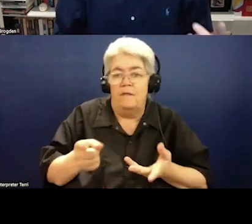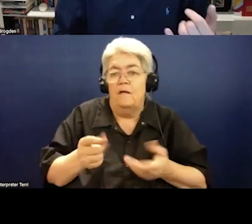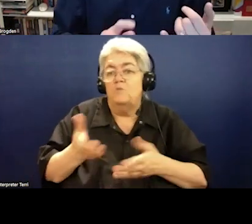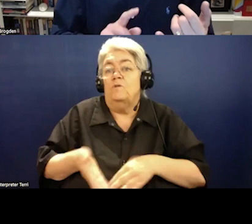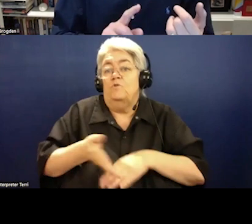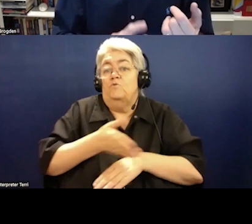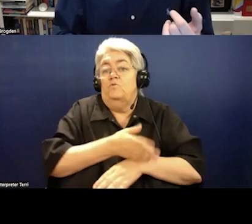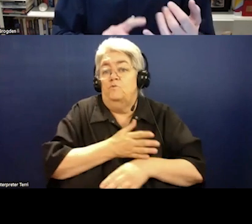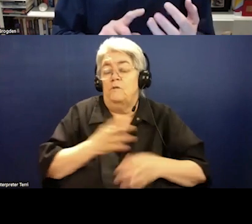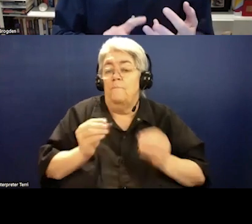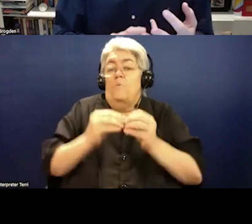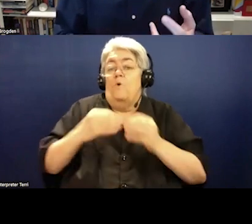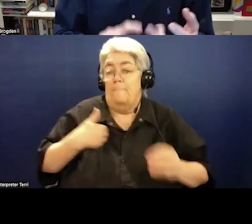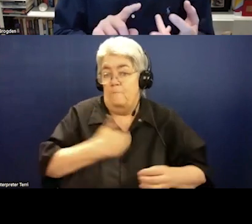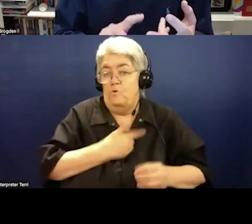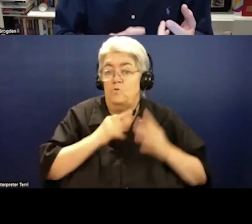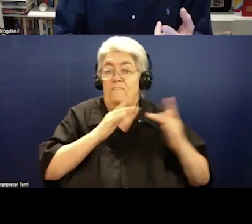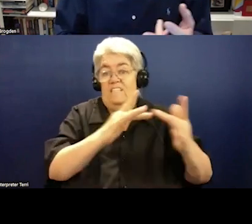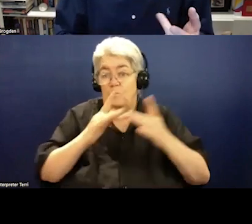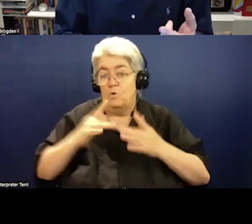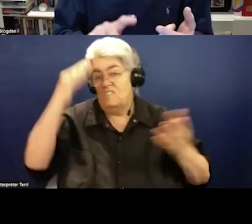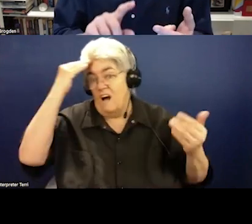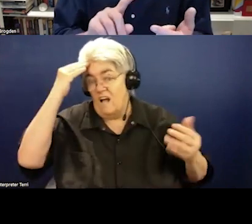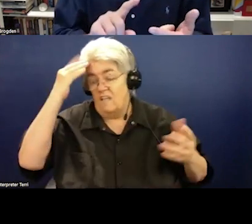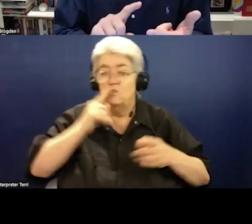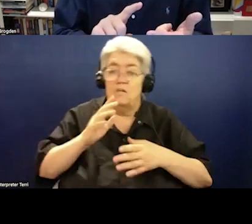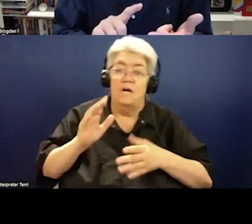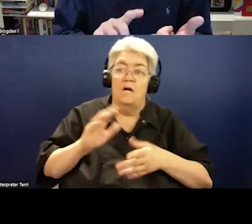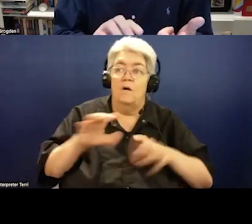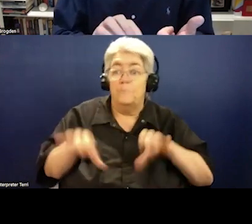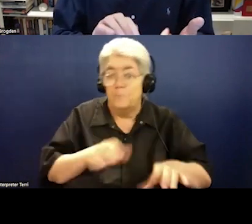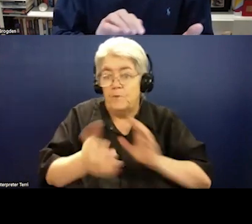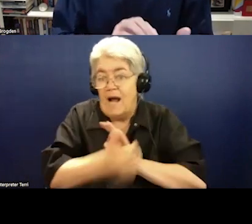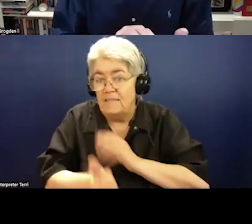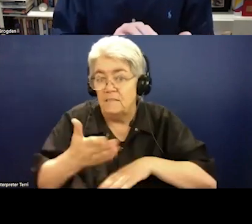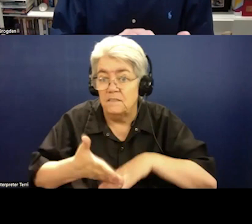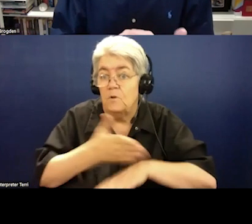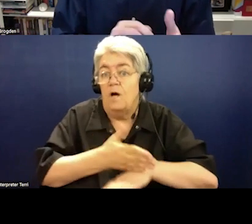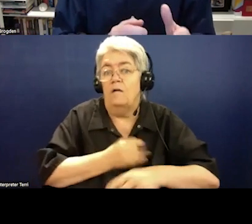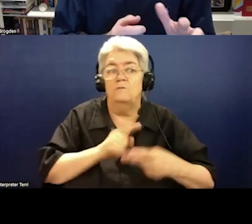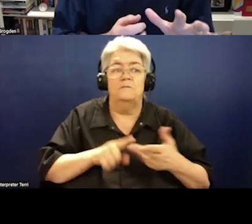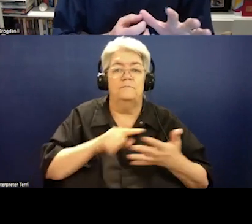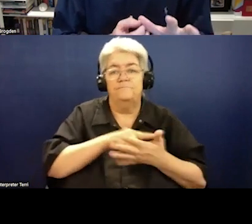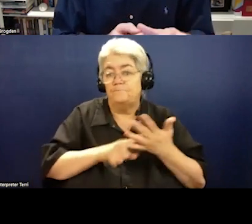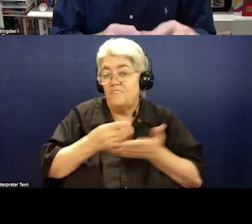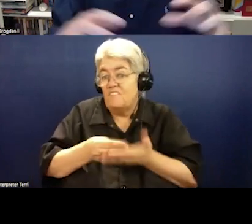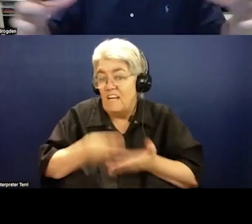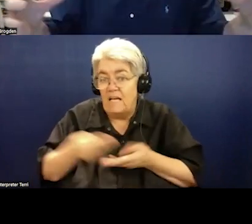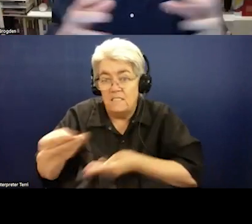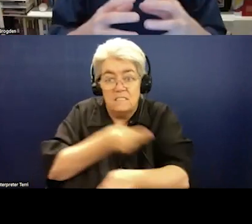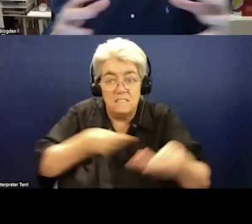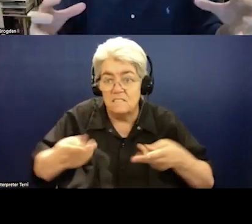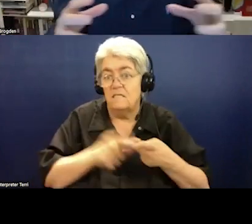network that shares knowledge, shares information, shares practice models, shares possibly even finances, training,